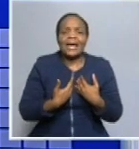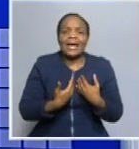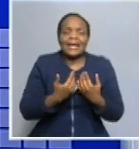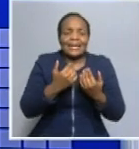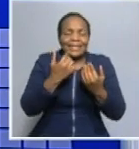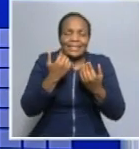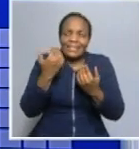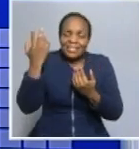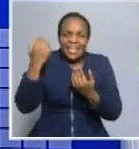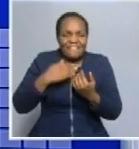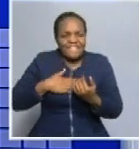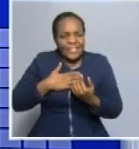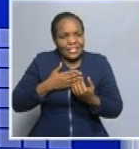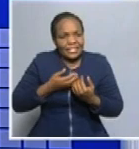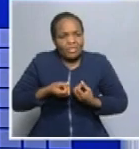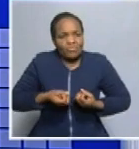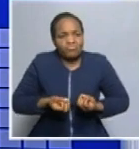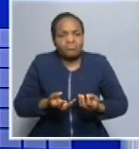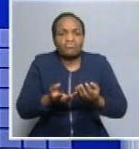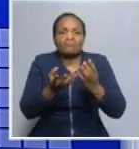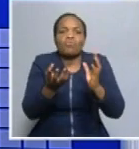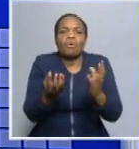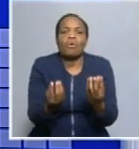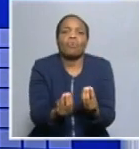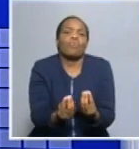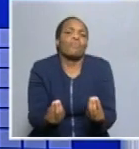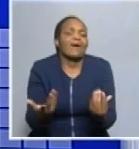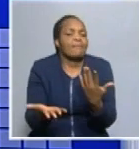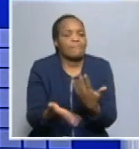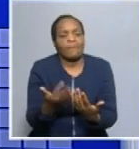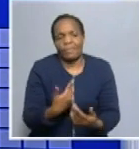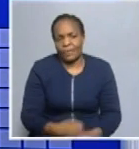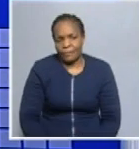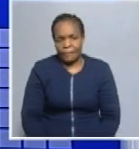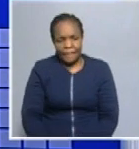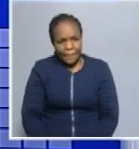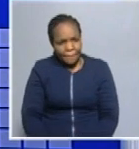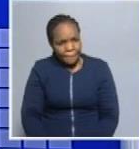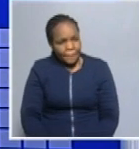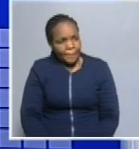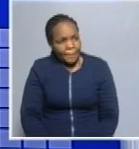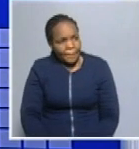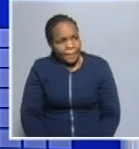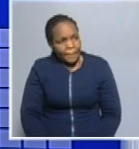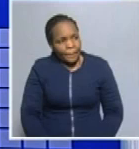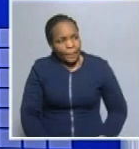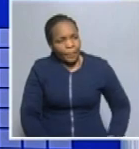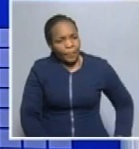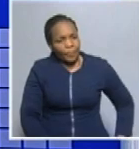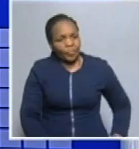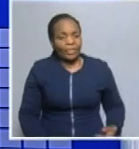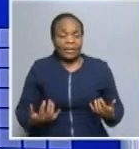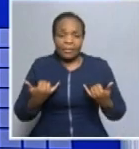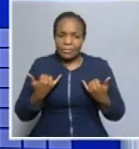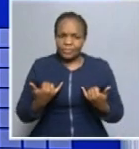those to the impressionable youths, as it were? Yes. I think the first thing that we have to realize is